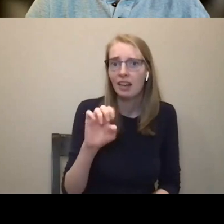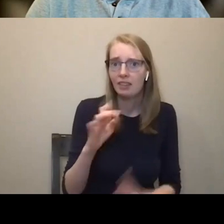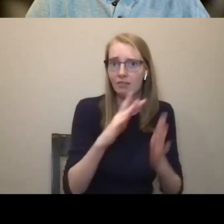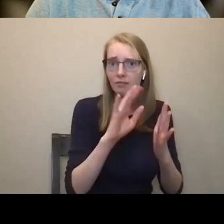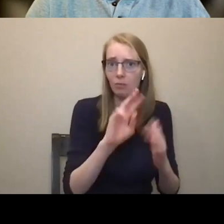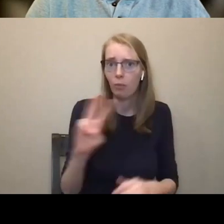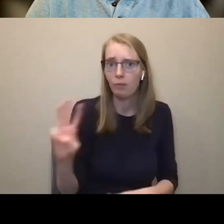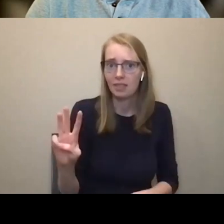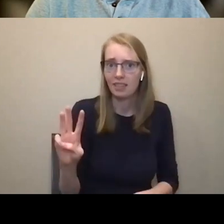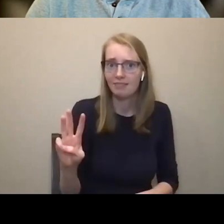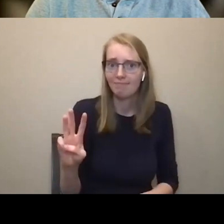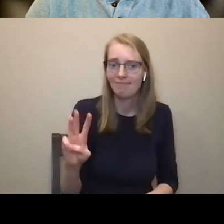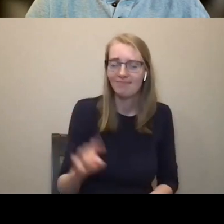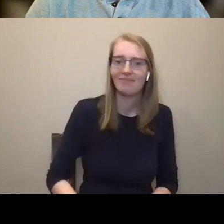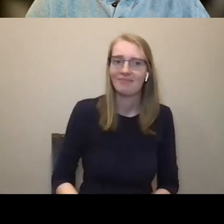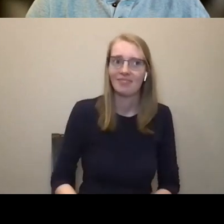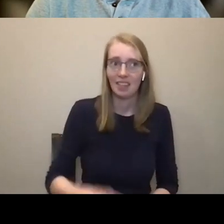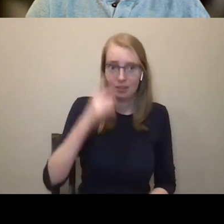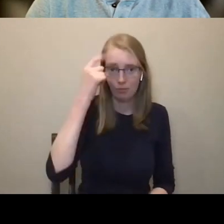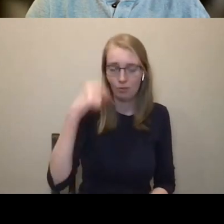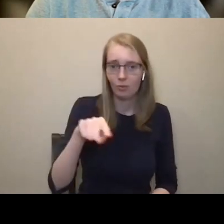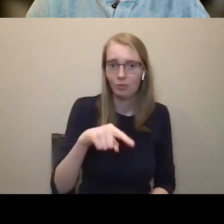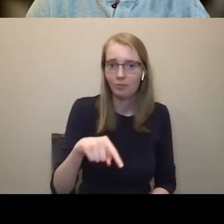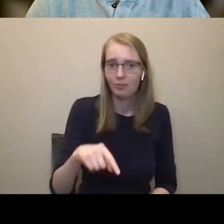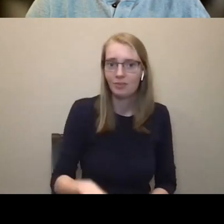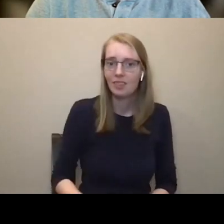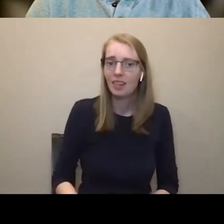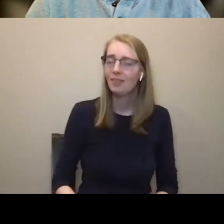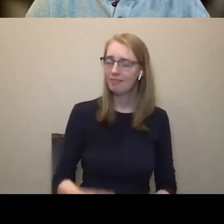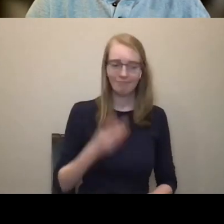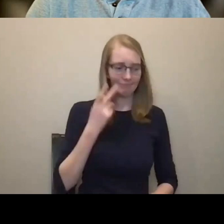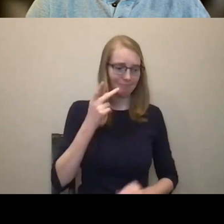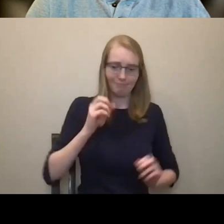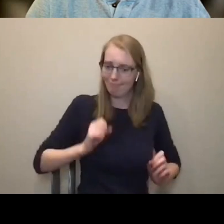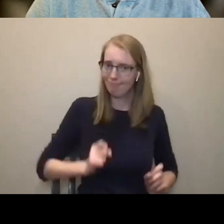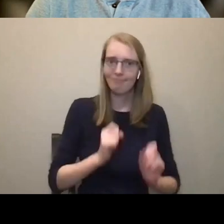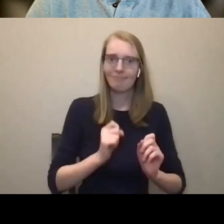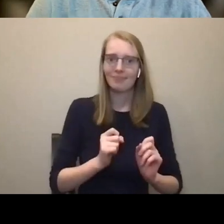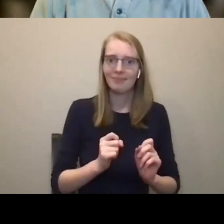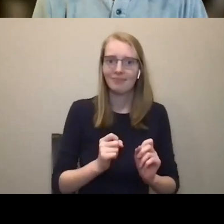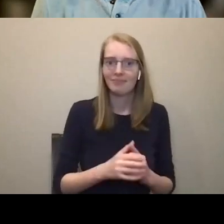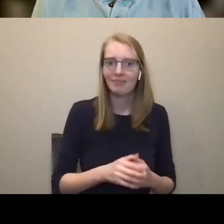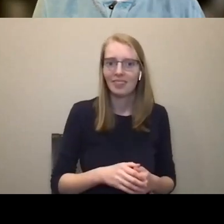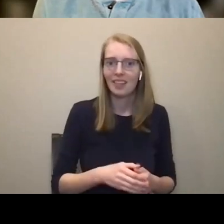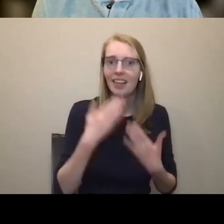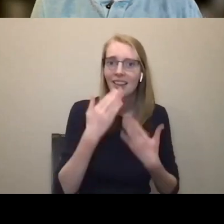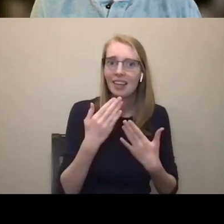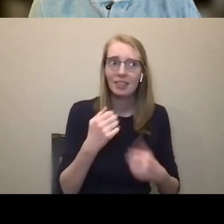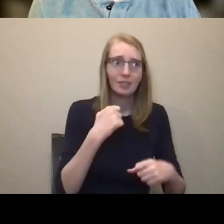Yeah. Look at us. And thanks for creating this opportunity, Brian. Like it's, I think, um, of all the